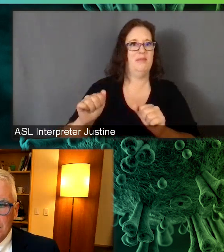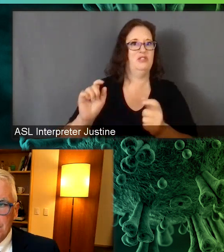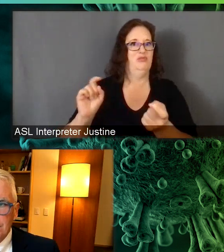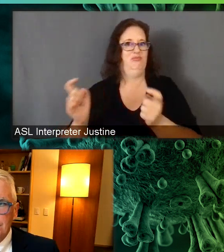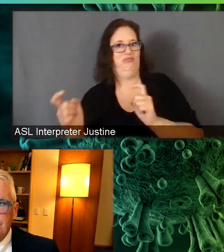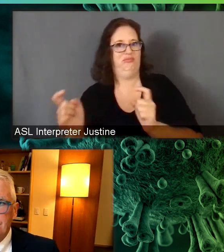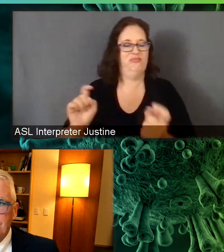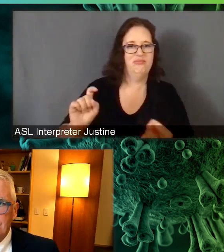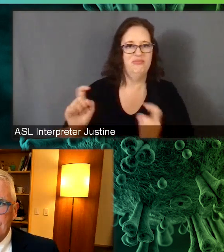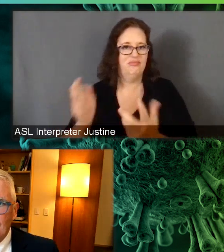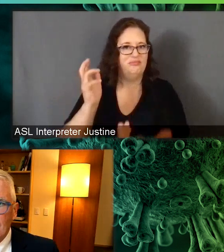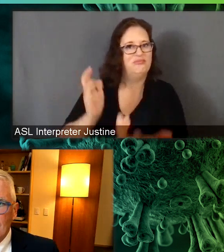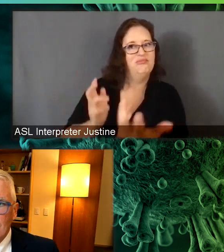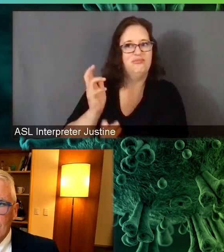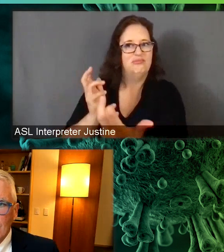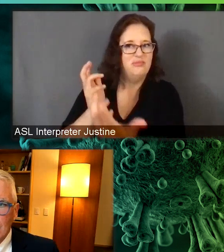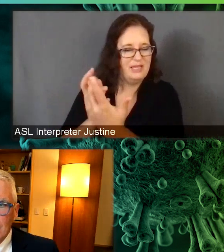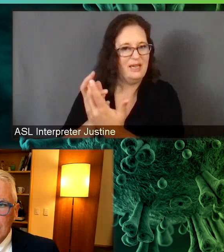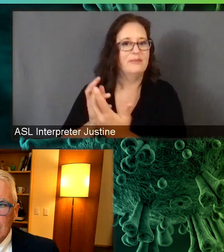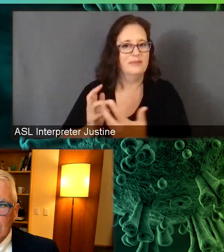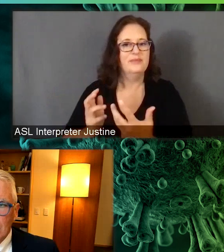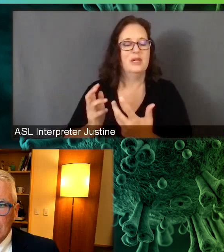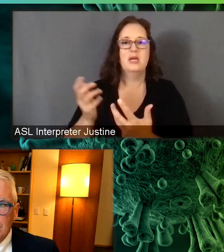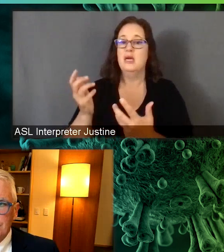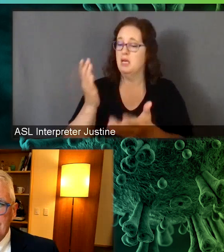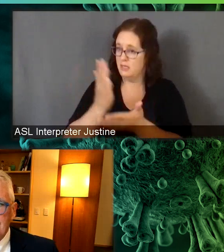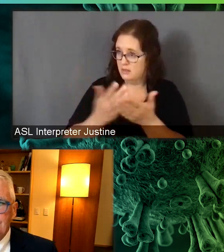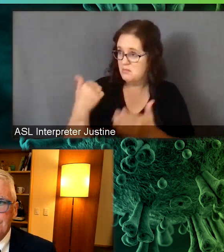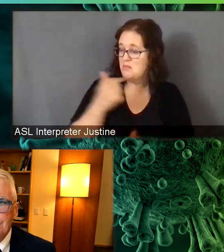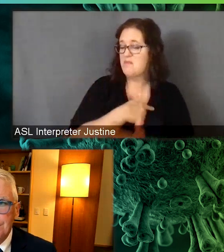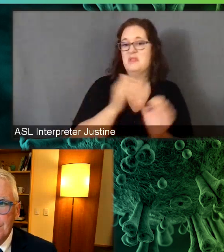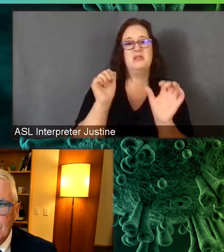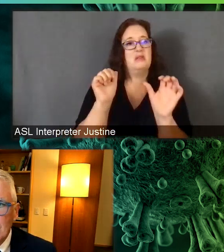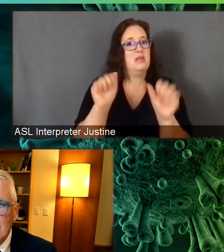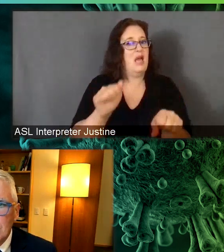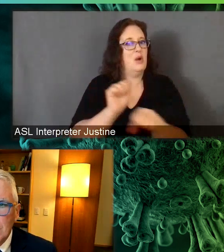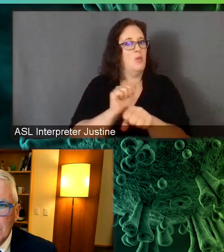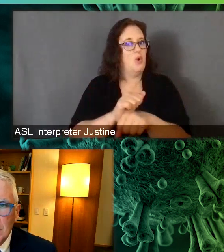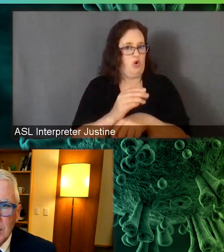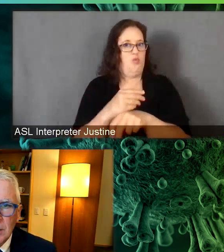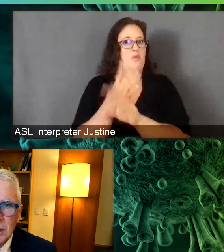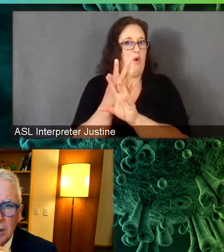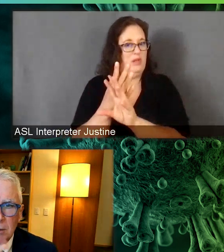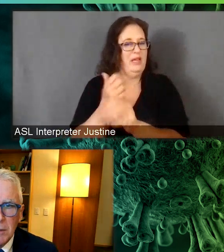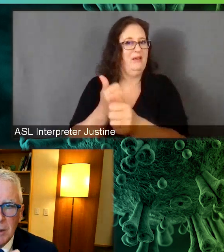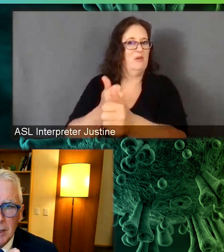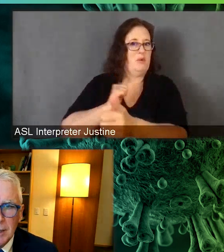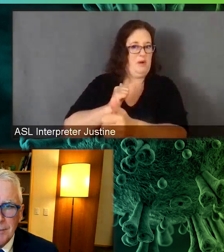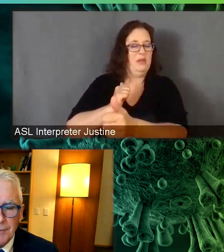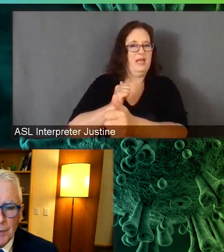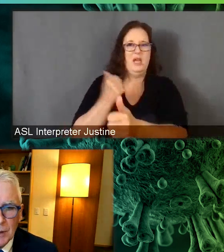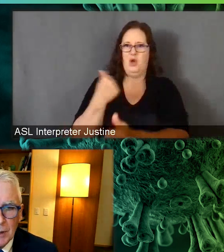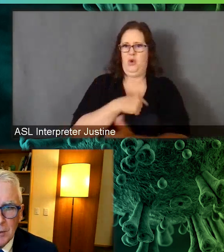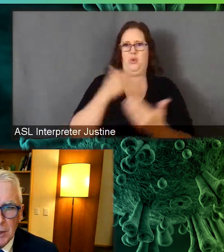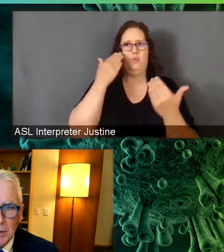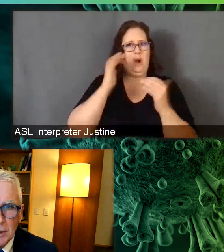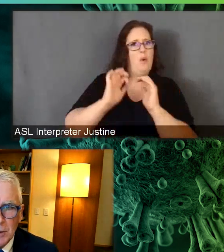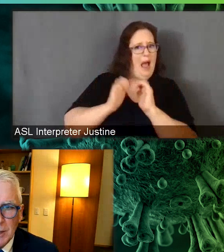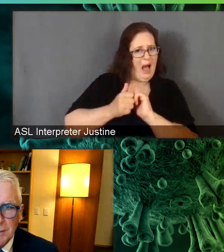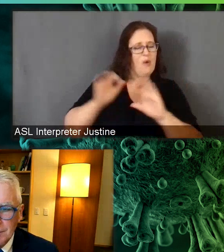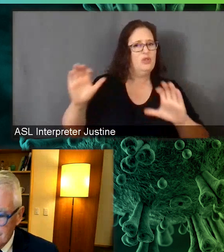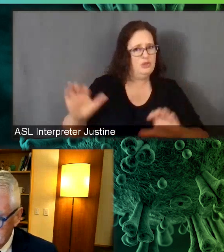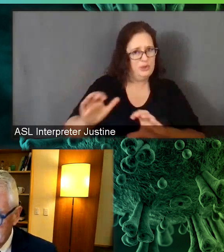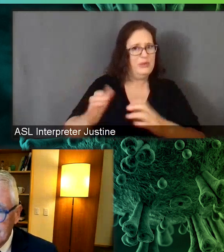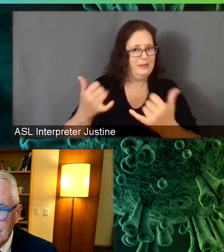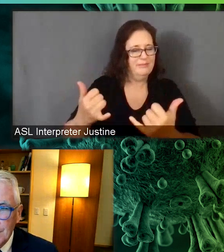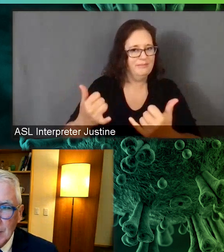strategies for those of us that can work remotely, we've really learned how to do that in a really effective way. So I think that's important that we